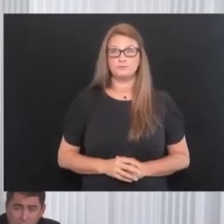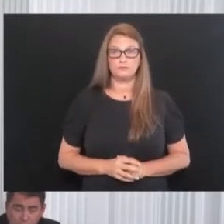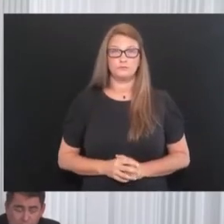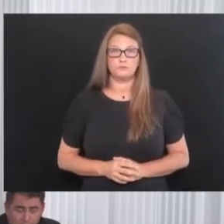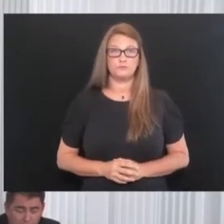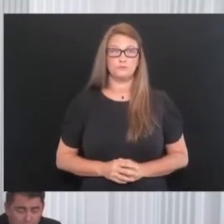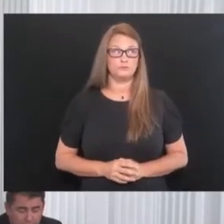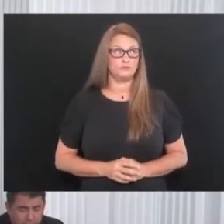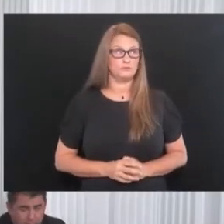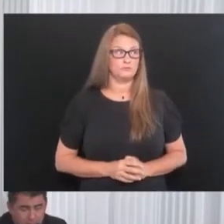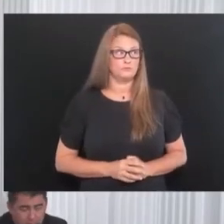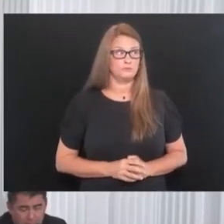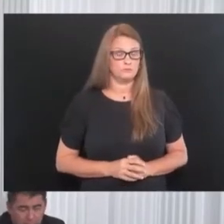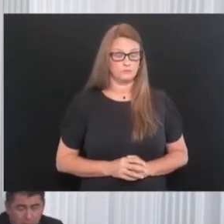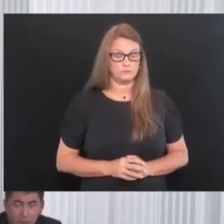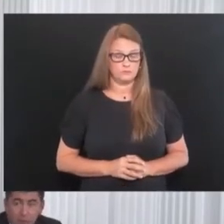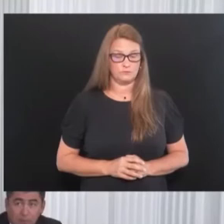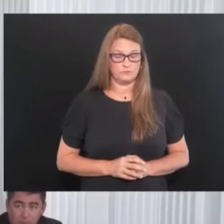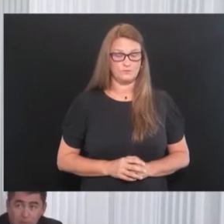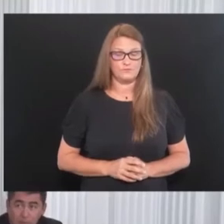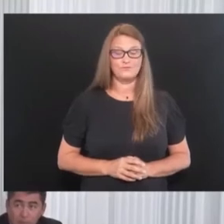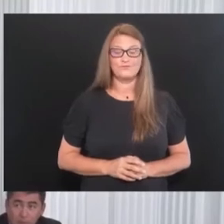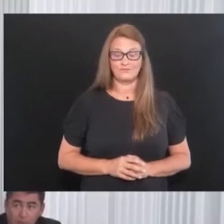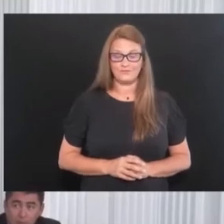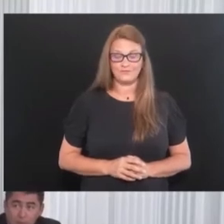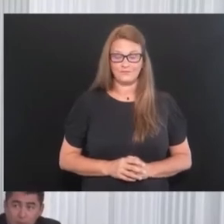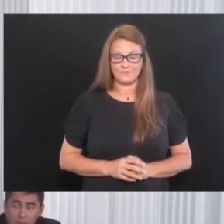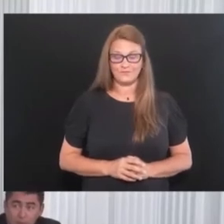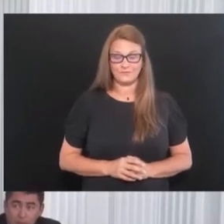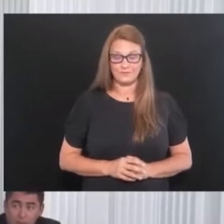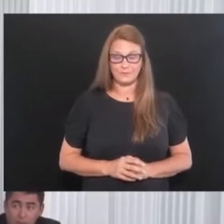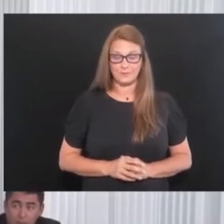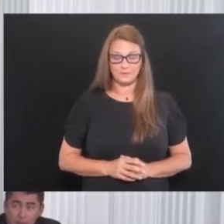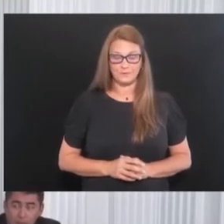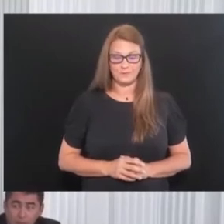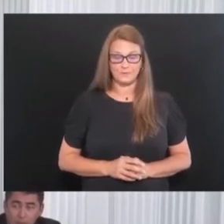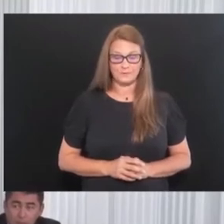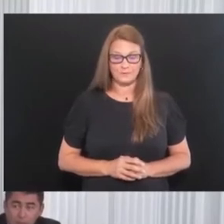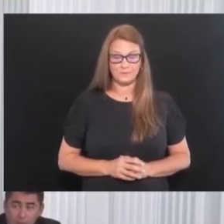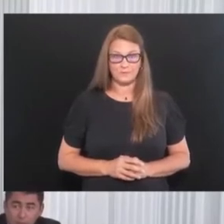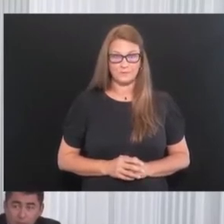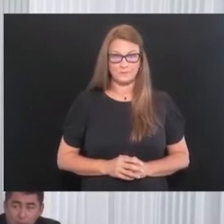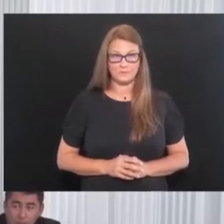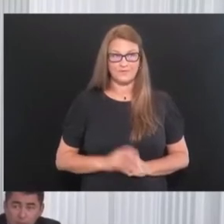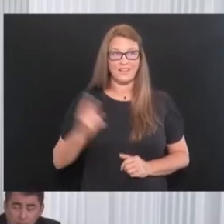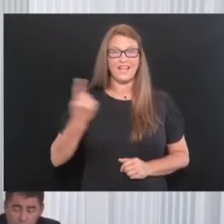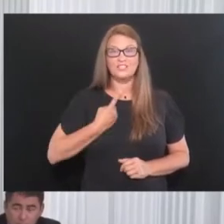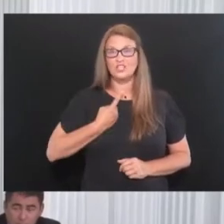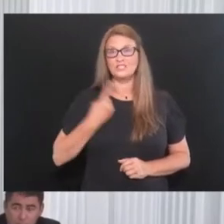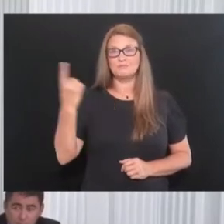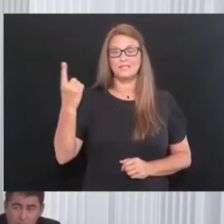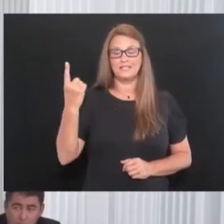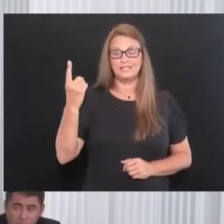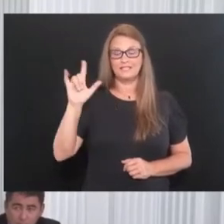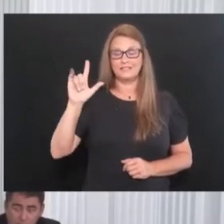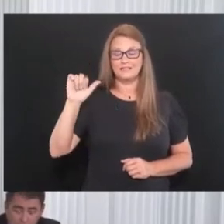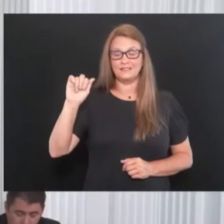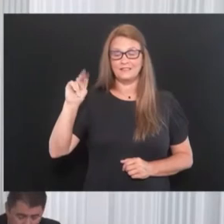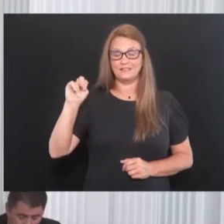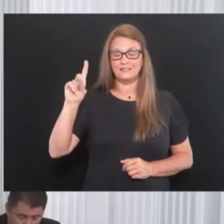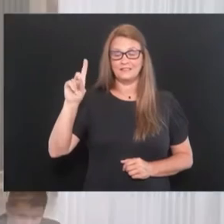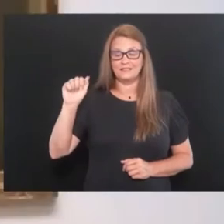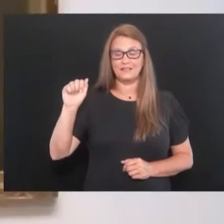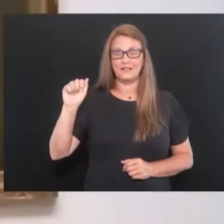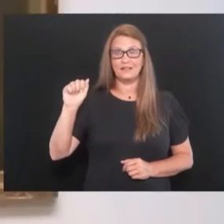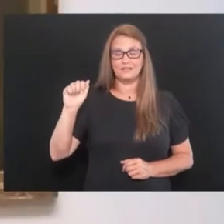Sure, Linda with us this time. It's just me. Joe is still in the hospital